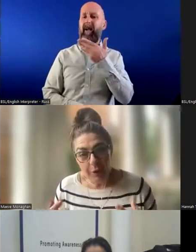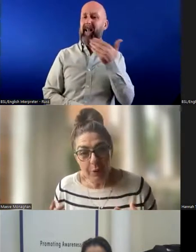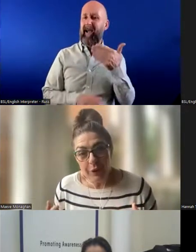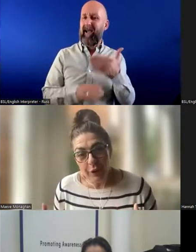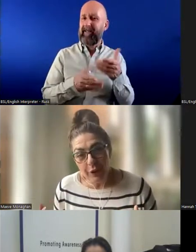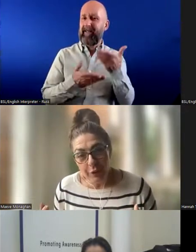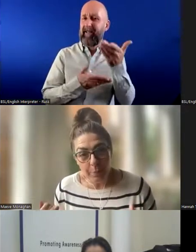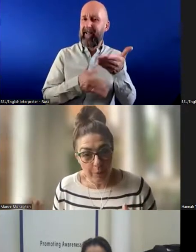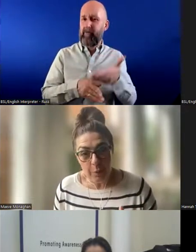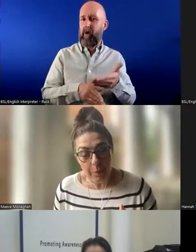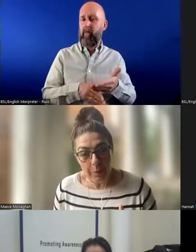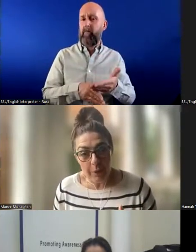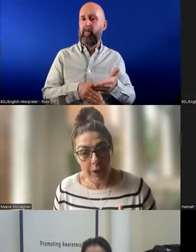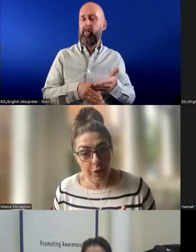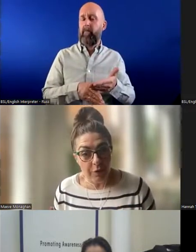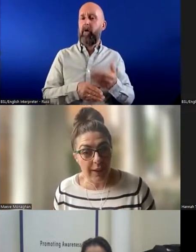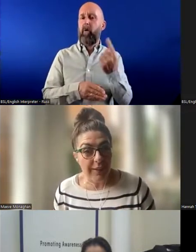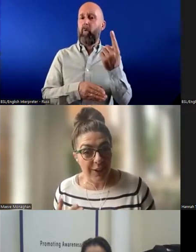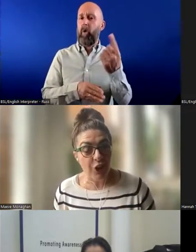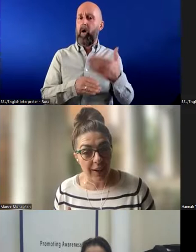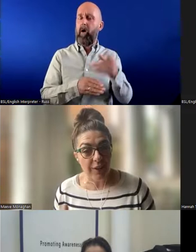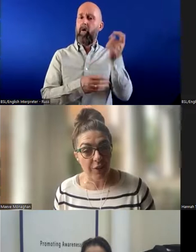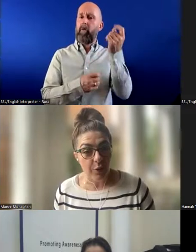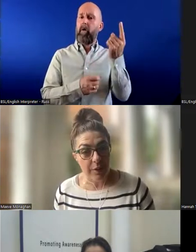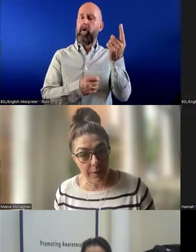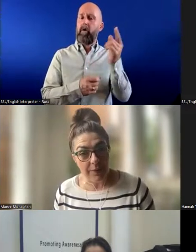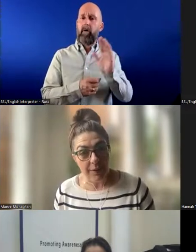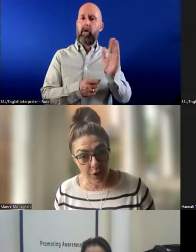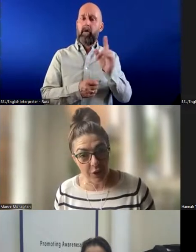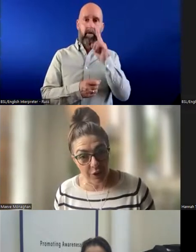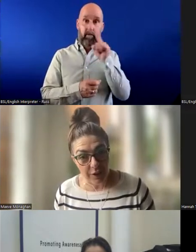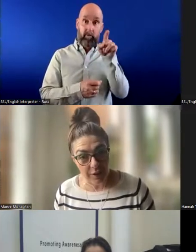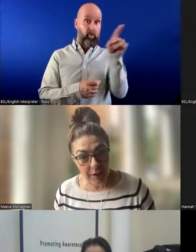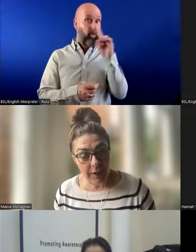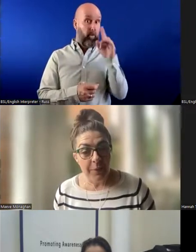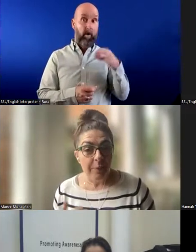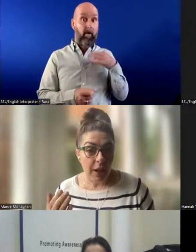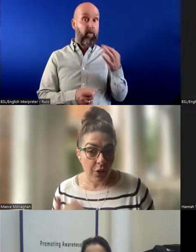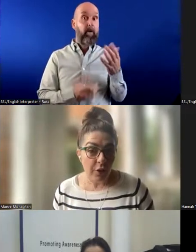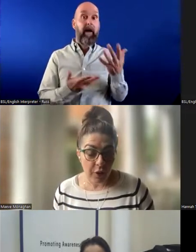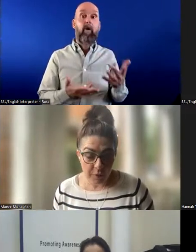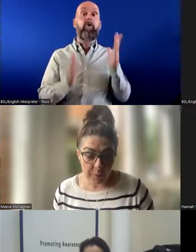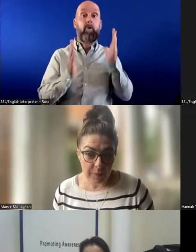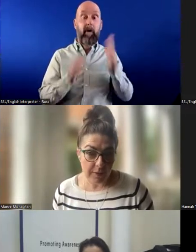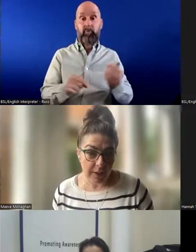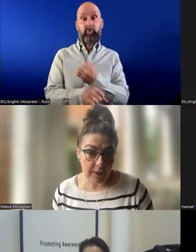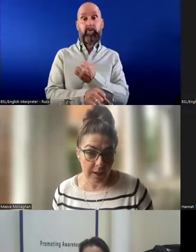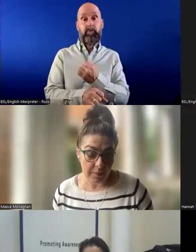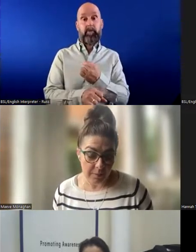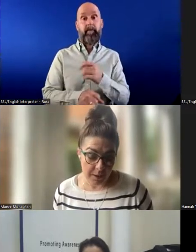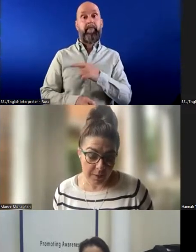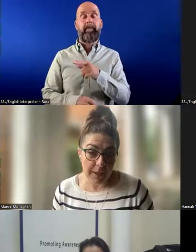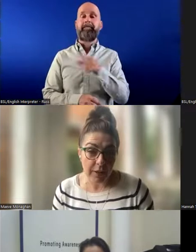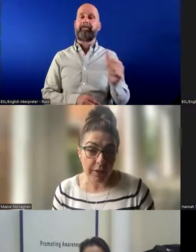because you want to do it for a woman employee to realize that you can't afford as a business not to do it. And you know, you've heard from the previous